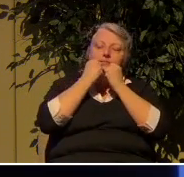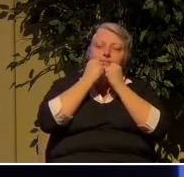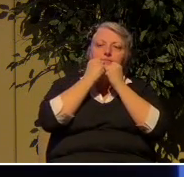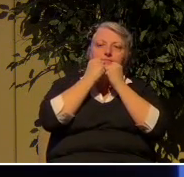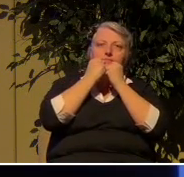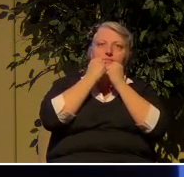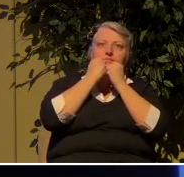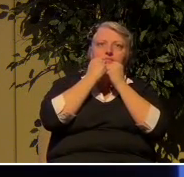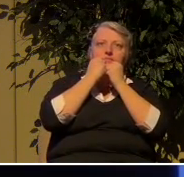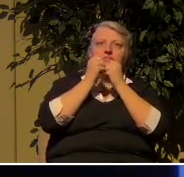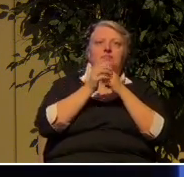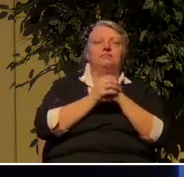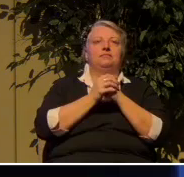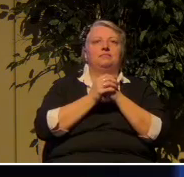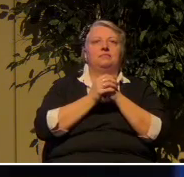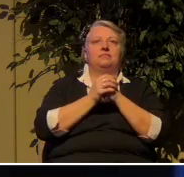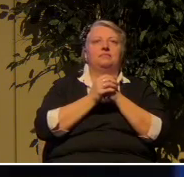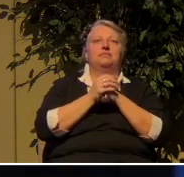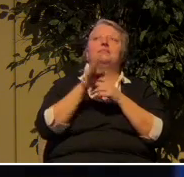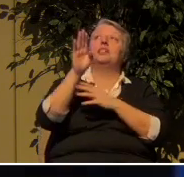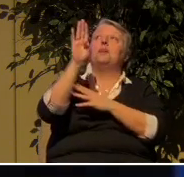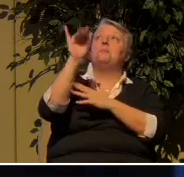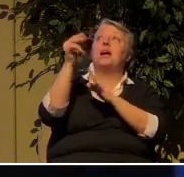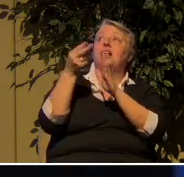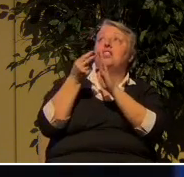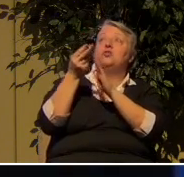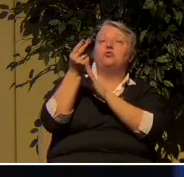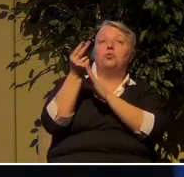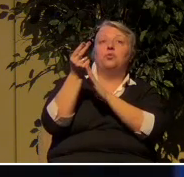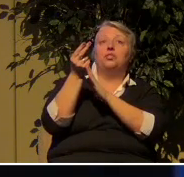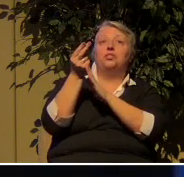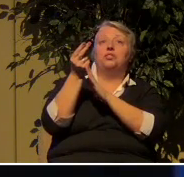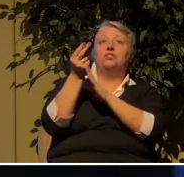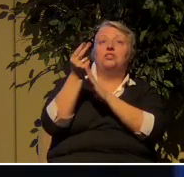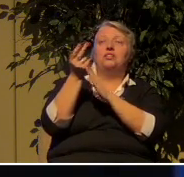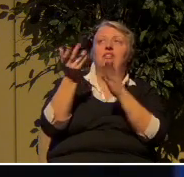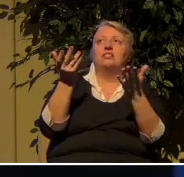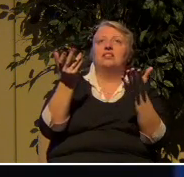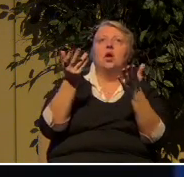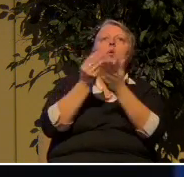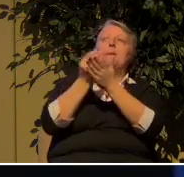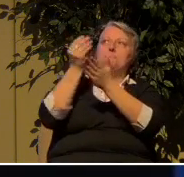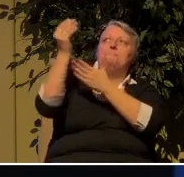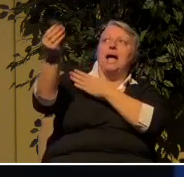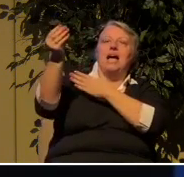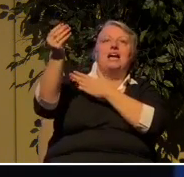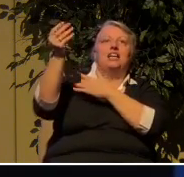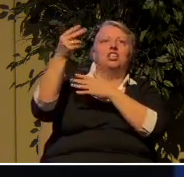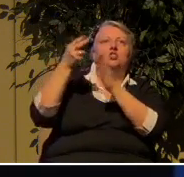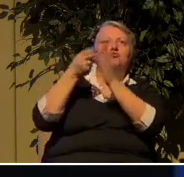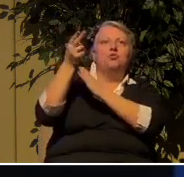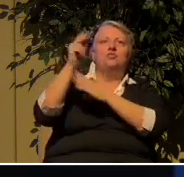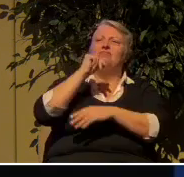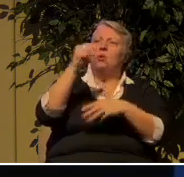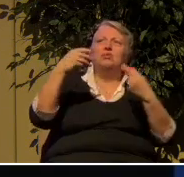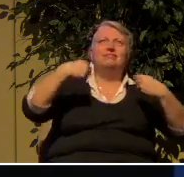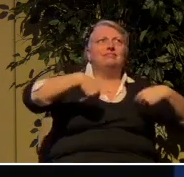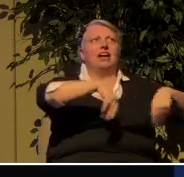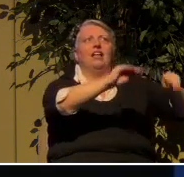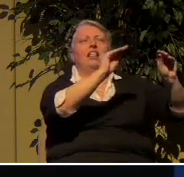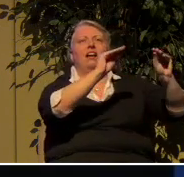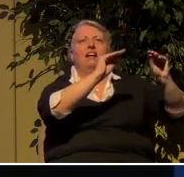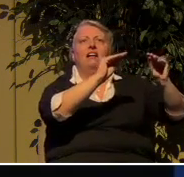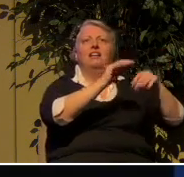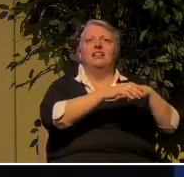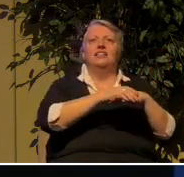The book of Proverbs, buy the truth. Do not sell it. Get wisdom, discipline,